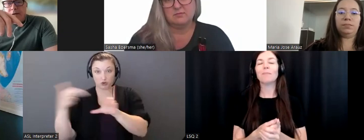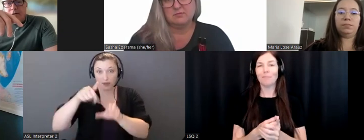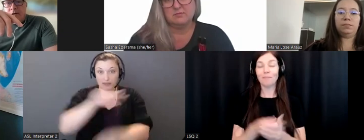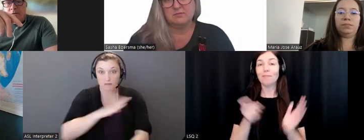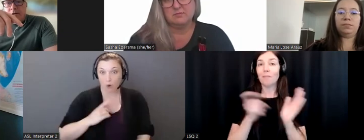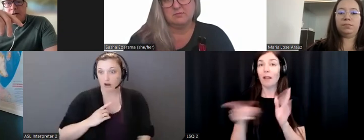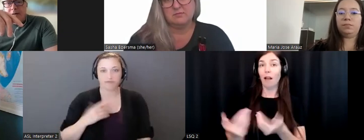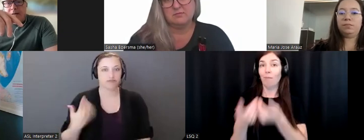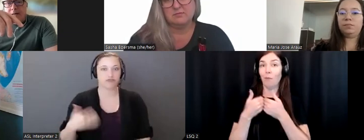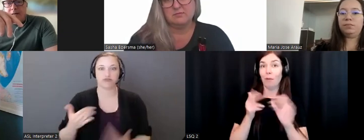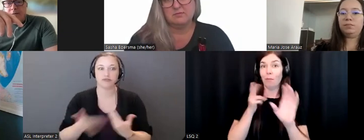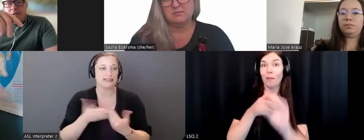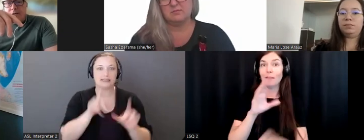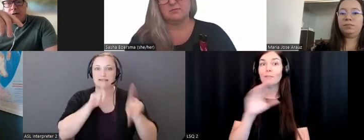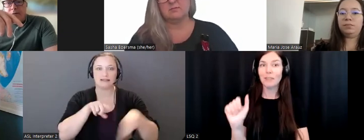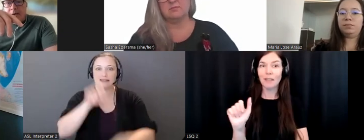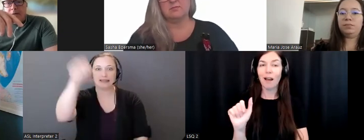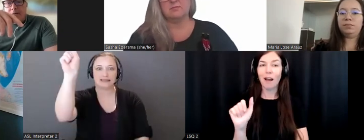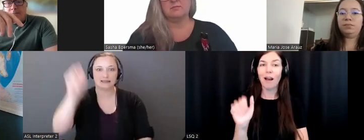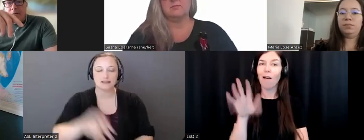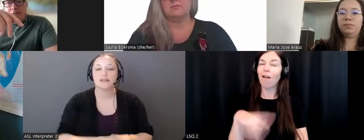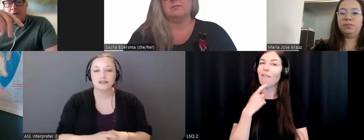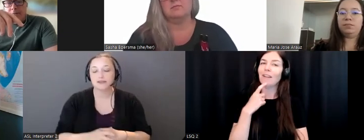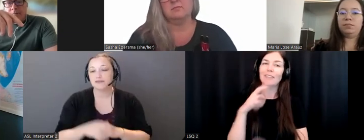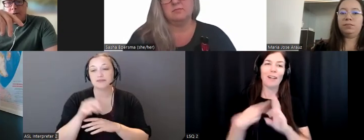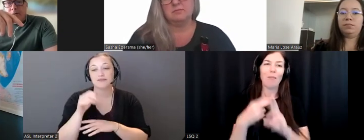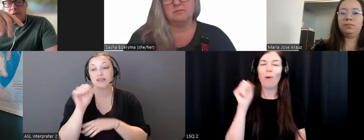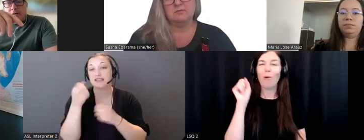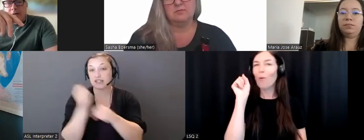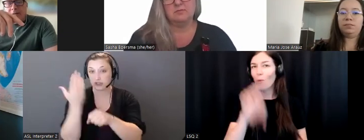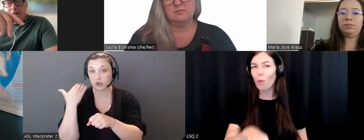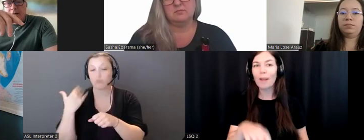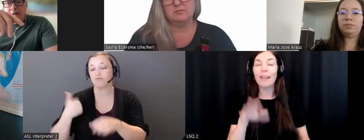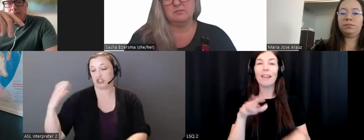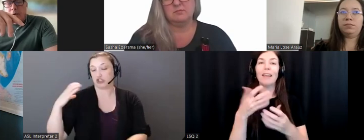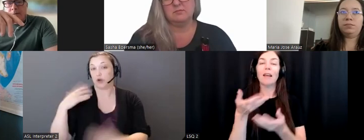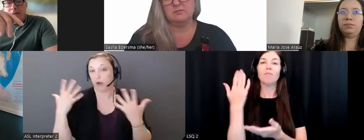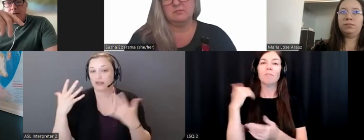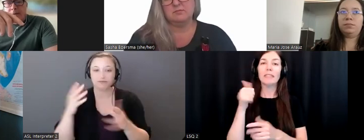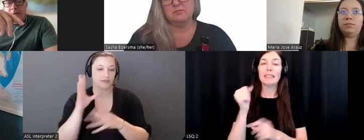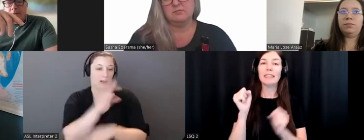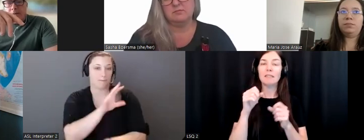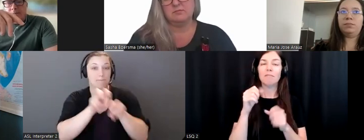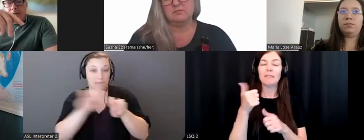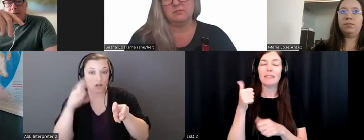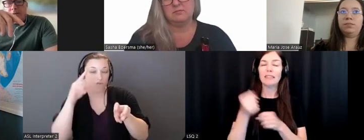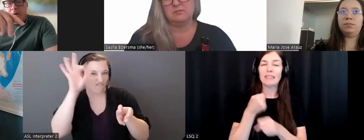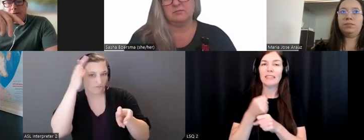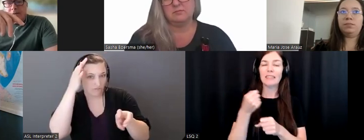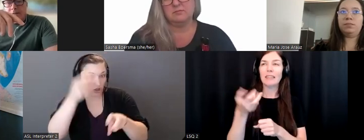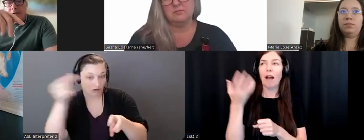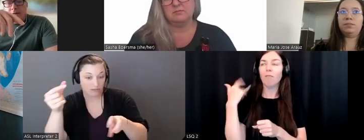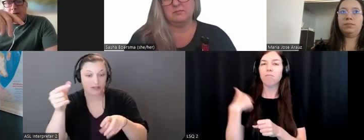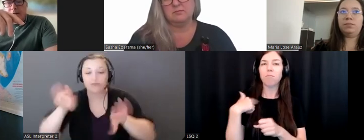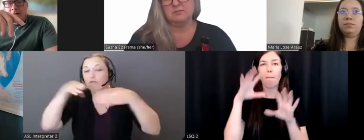Ten years ago, I was chair of a panel for the federal government, which looked at employment of people with disabilities in the